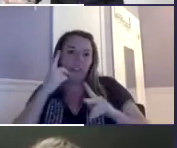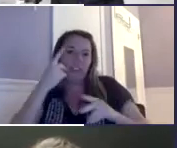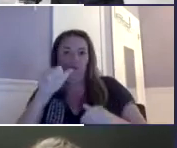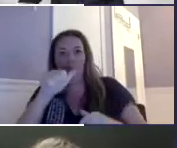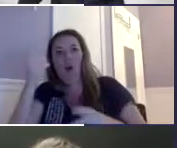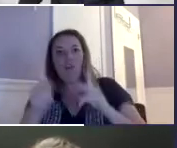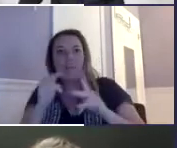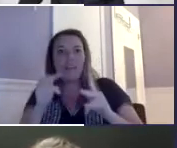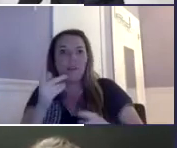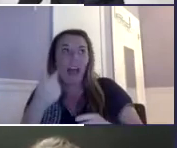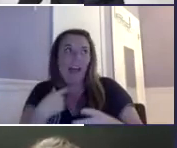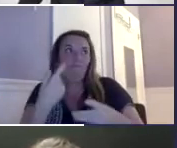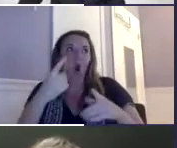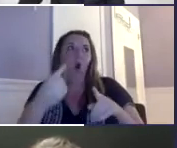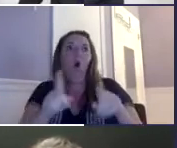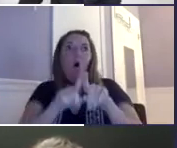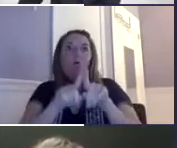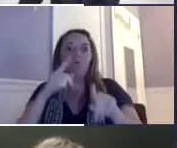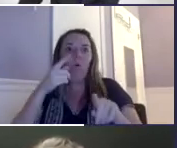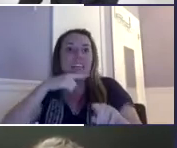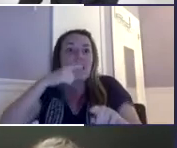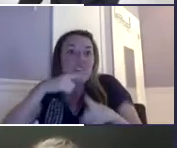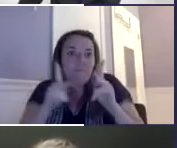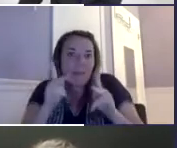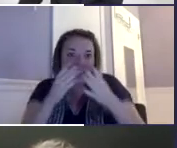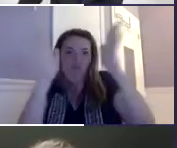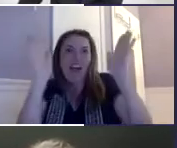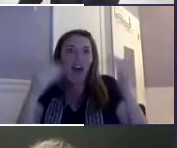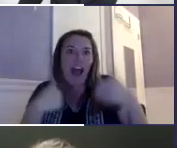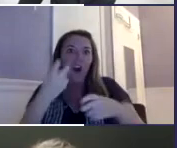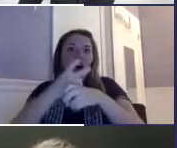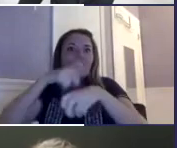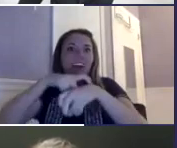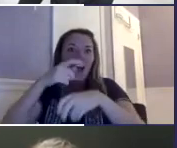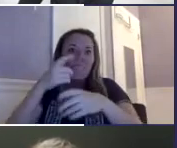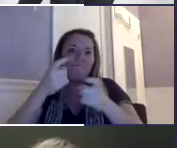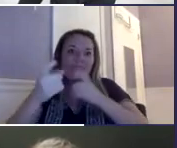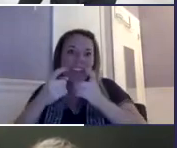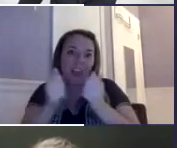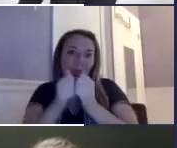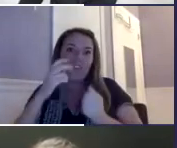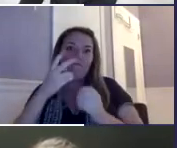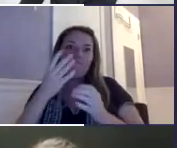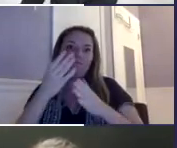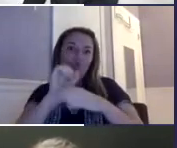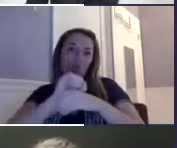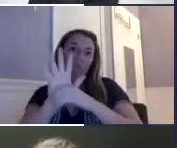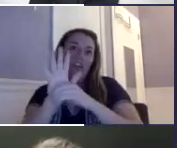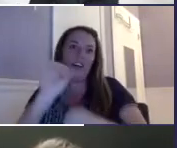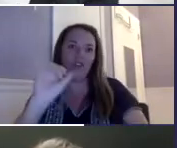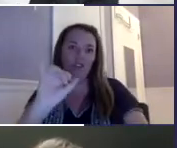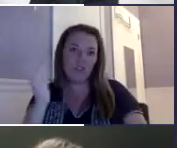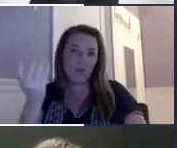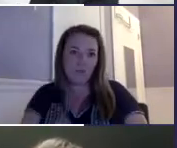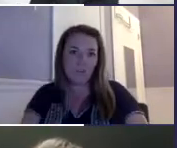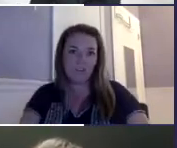that blocks people's ability. And, you know, also with hearing people in general have a harder time understanding each other and